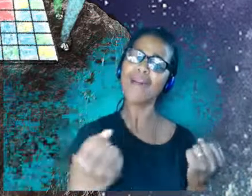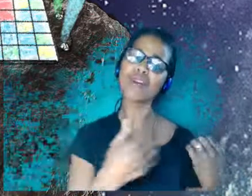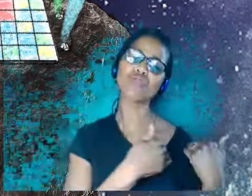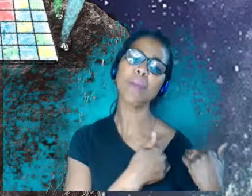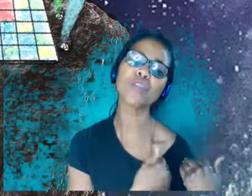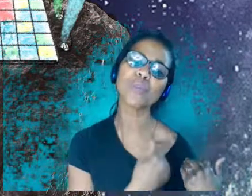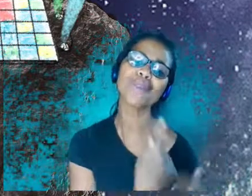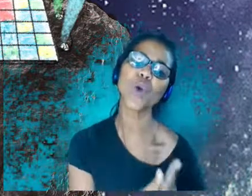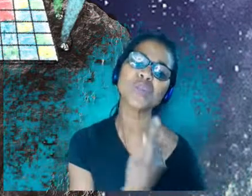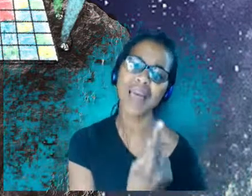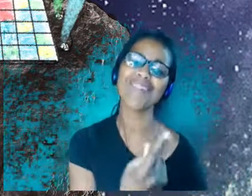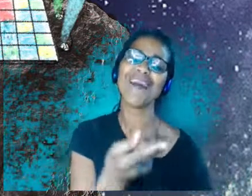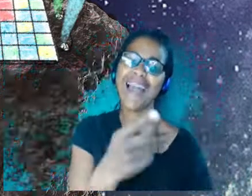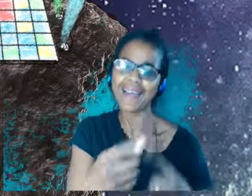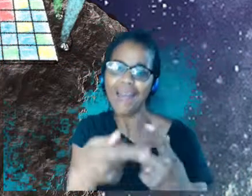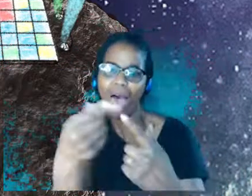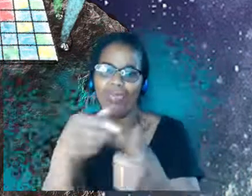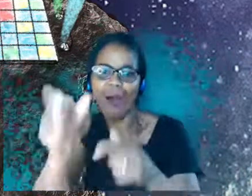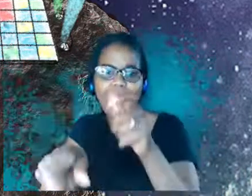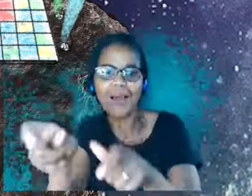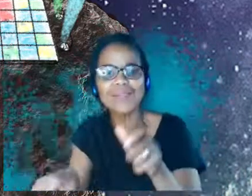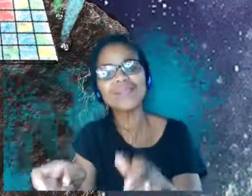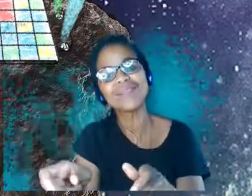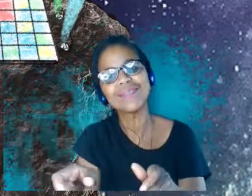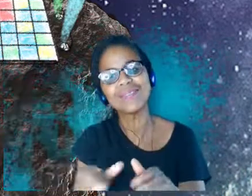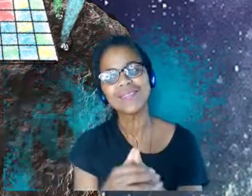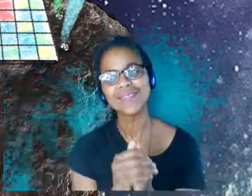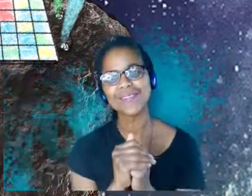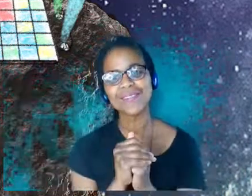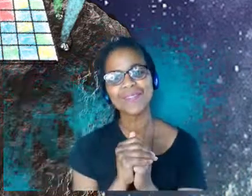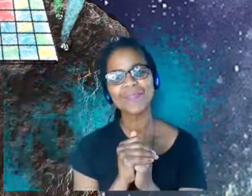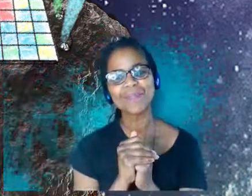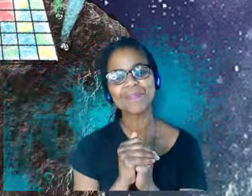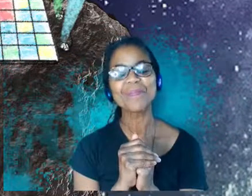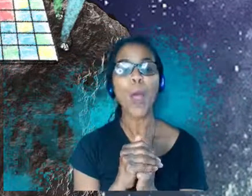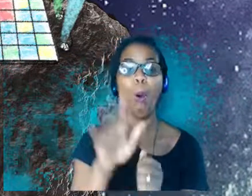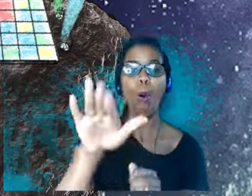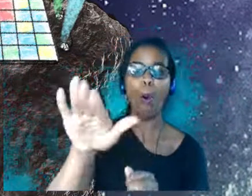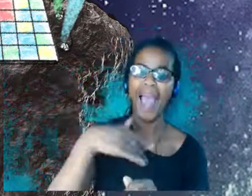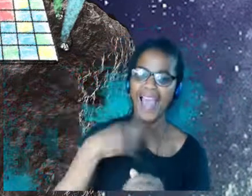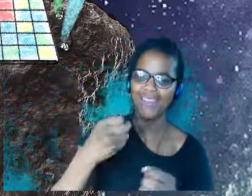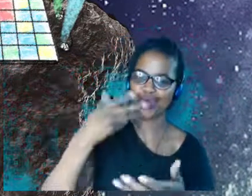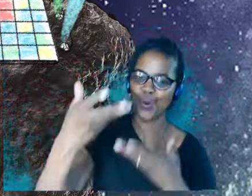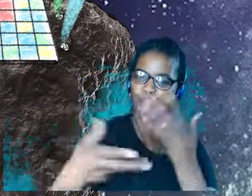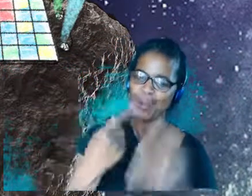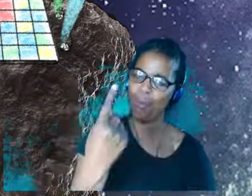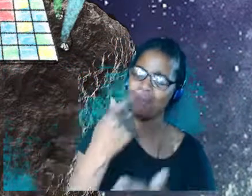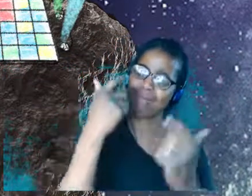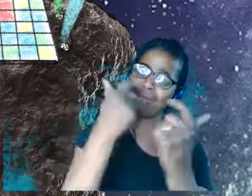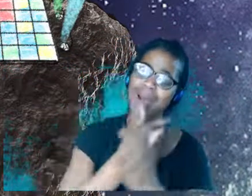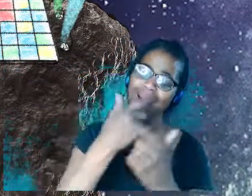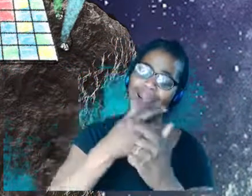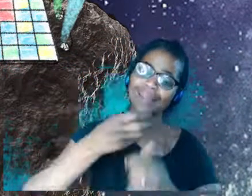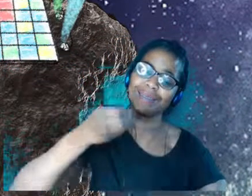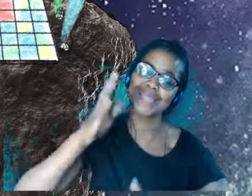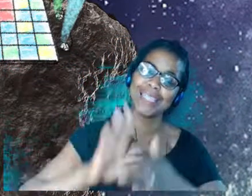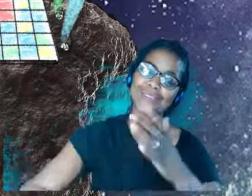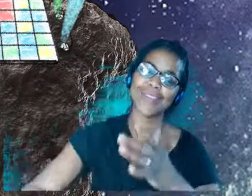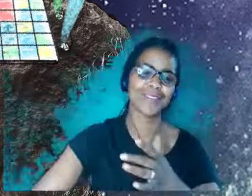like, all right. Can I share the silly, the one funny time with us? Oh, sure. That was